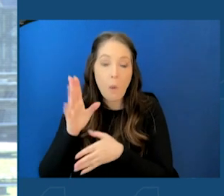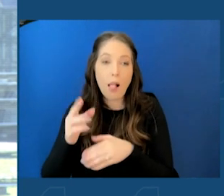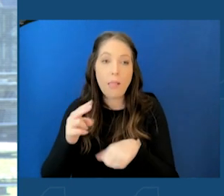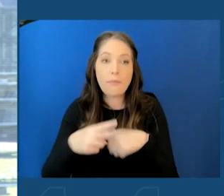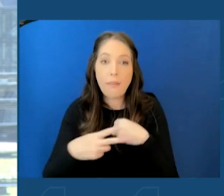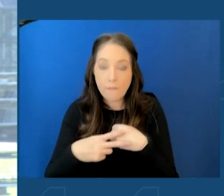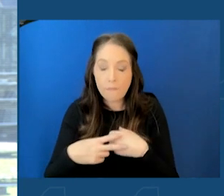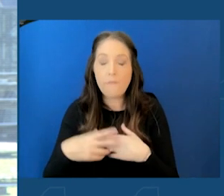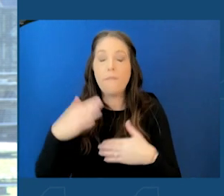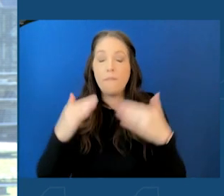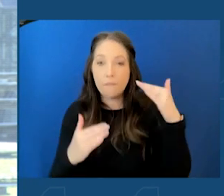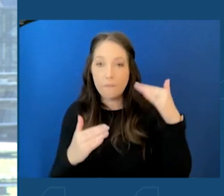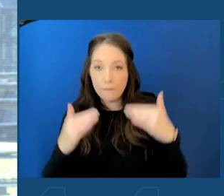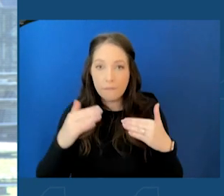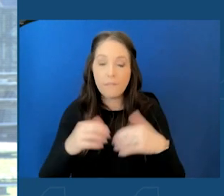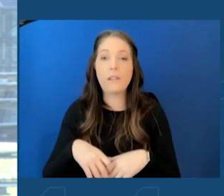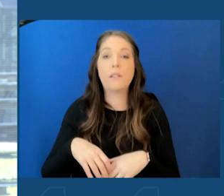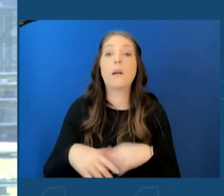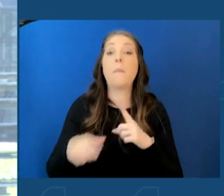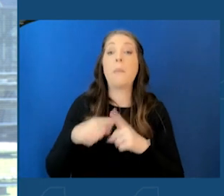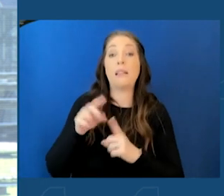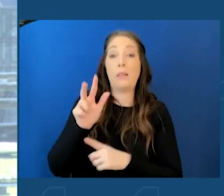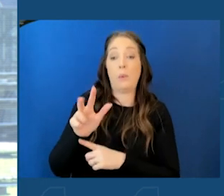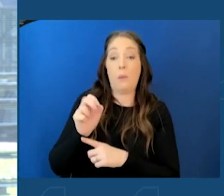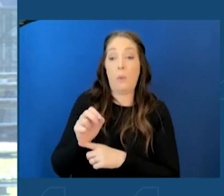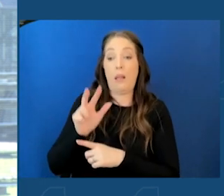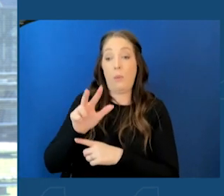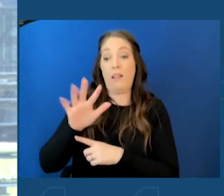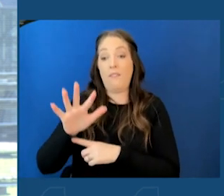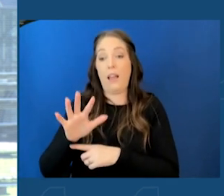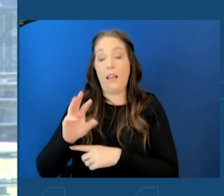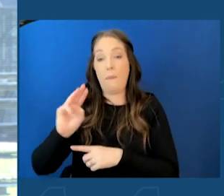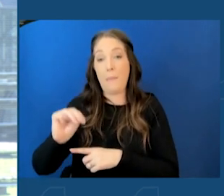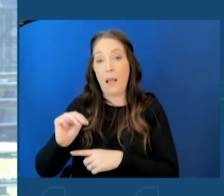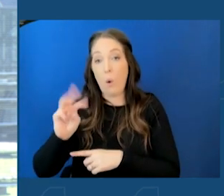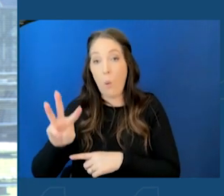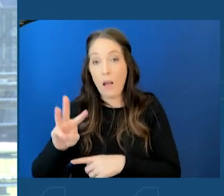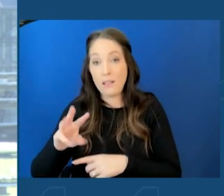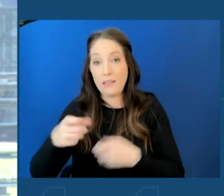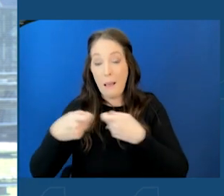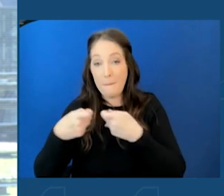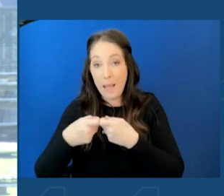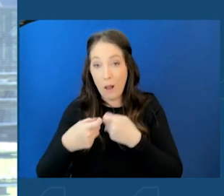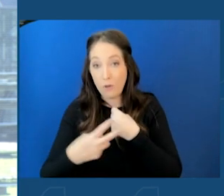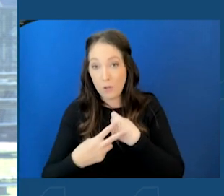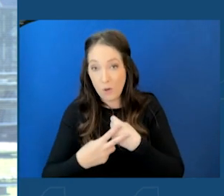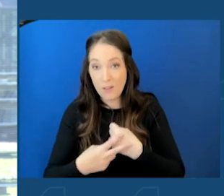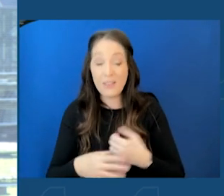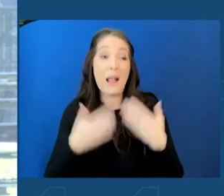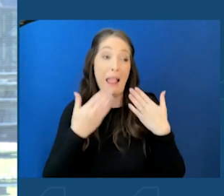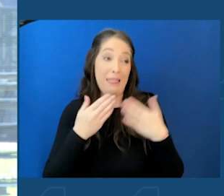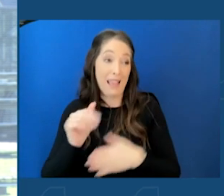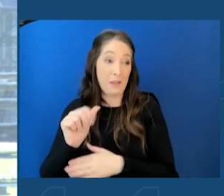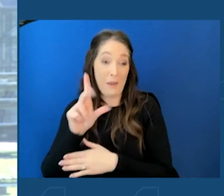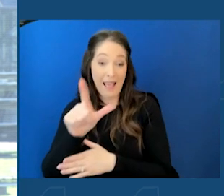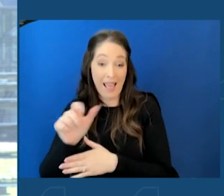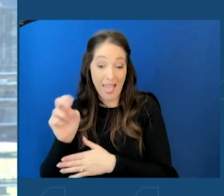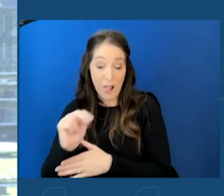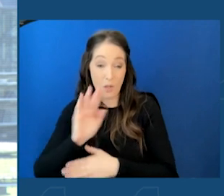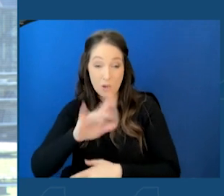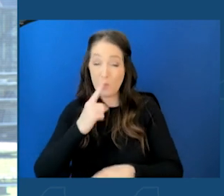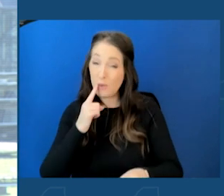also, it's going to have 3.35 megawatts of battery storage. So thank you, Alan, for your commitment to this.